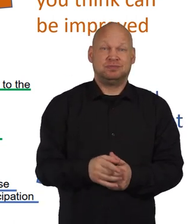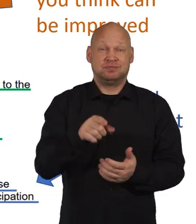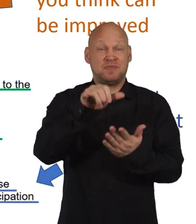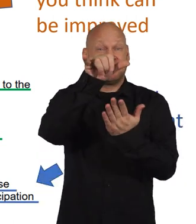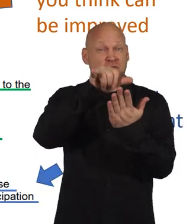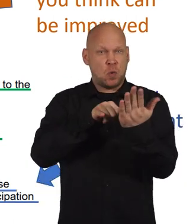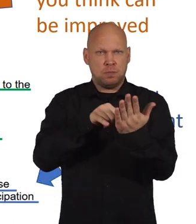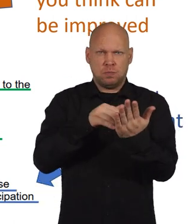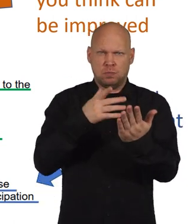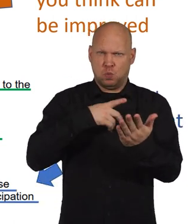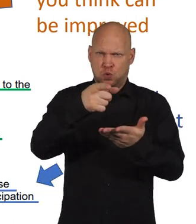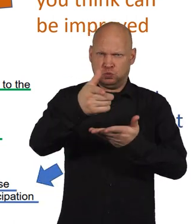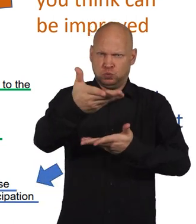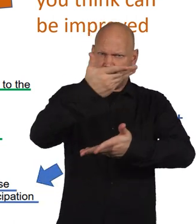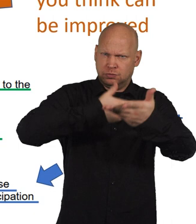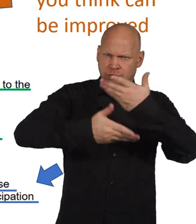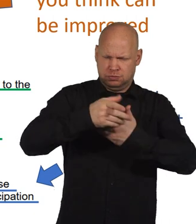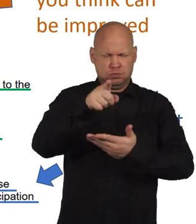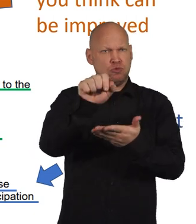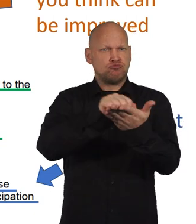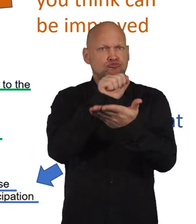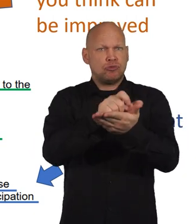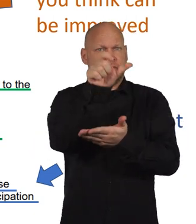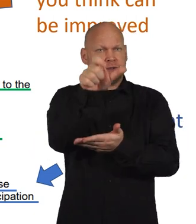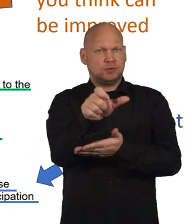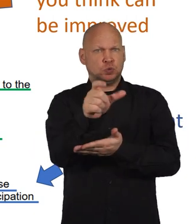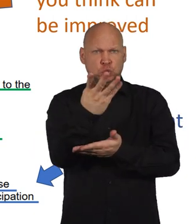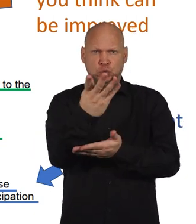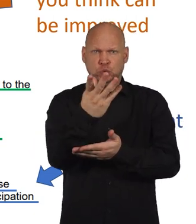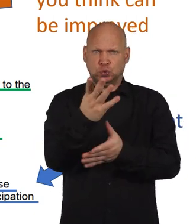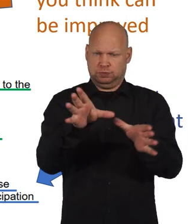And the form asks you to show that you are the right type of group.